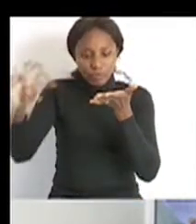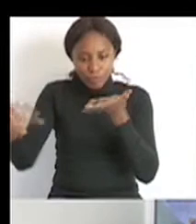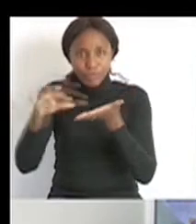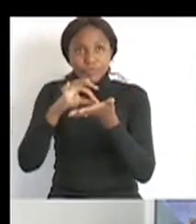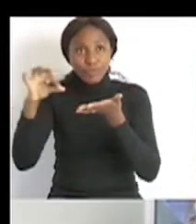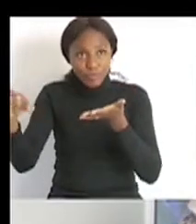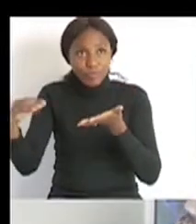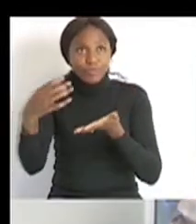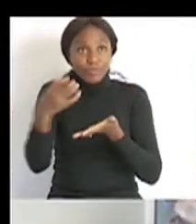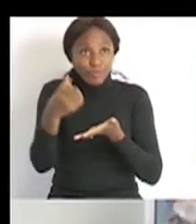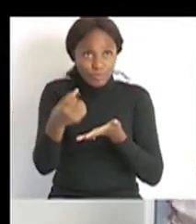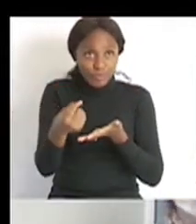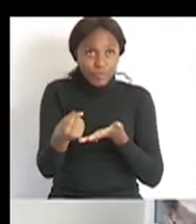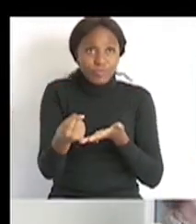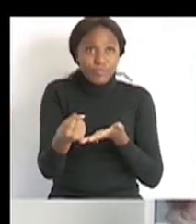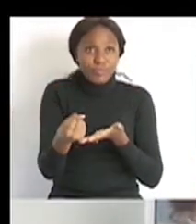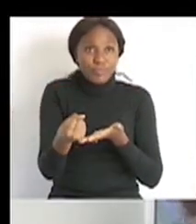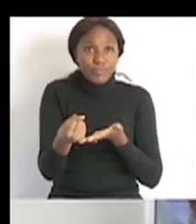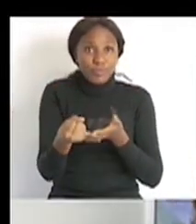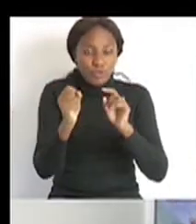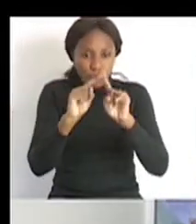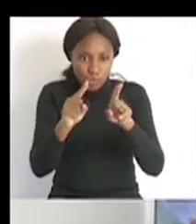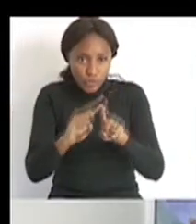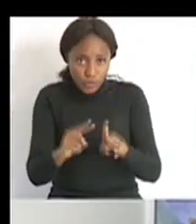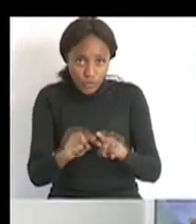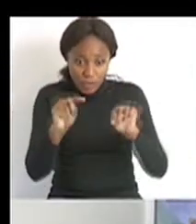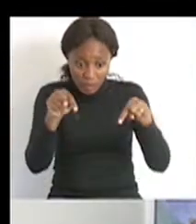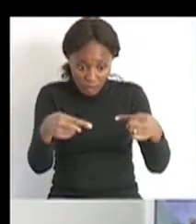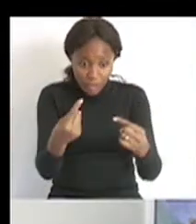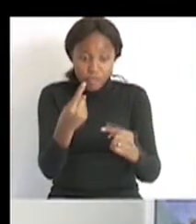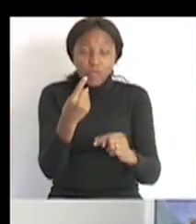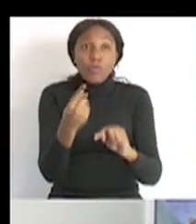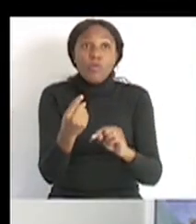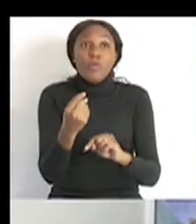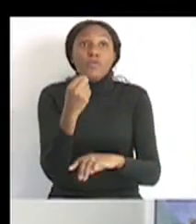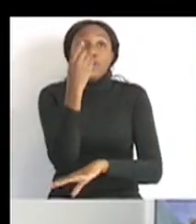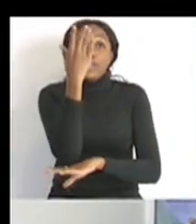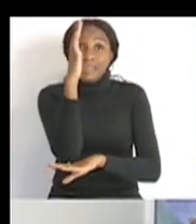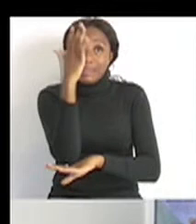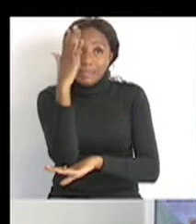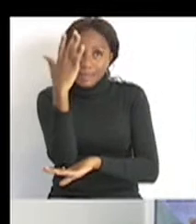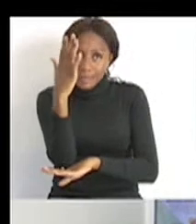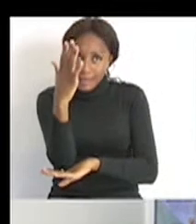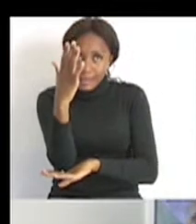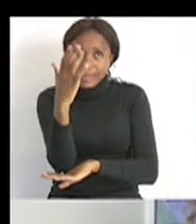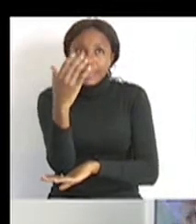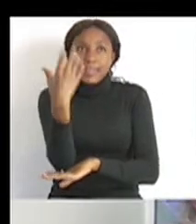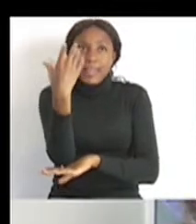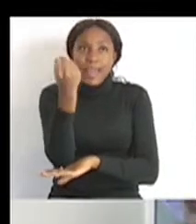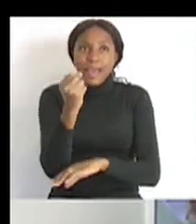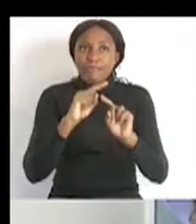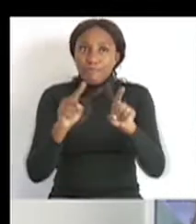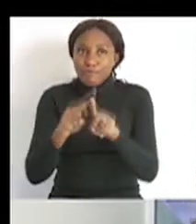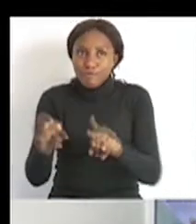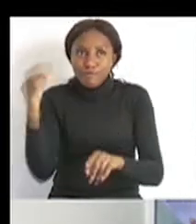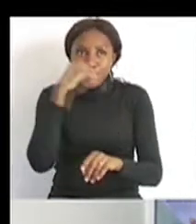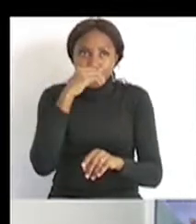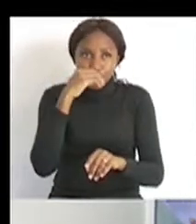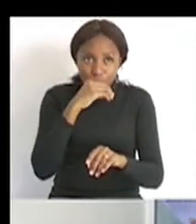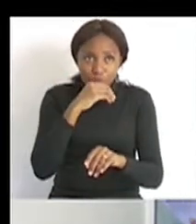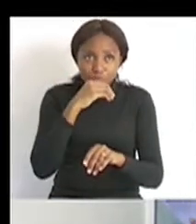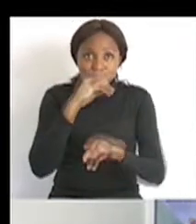Okay, so from these different parts of the structure of a plant, we get different types of food. Okay,